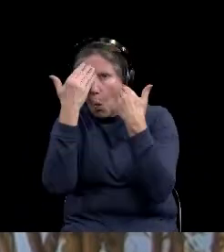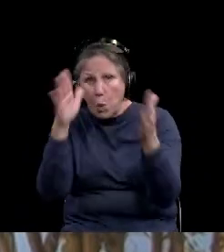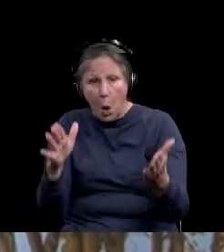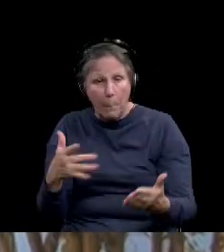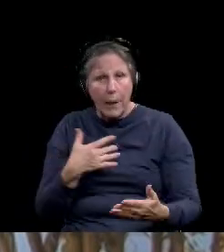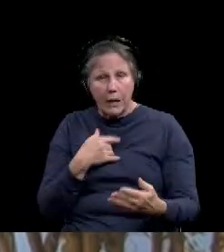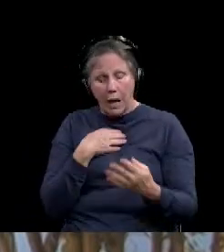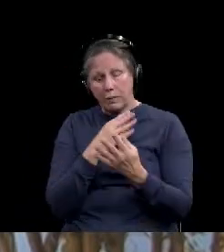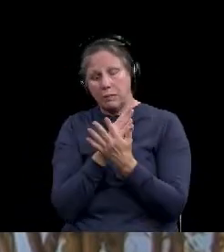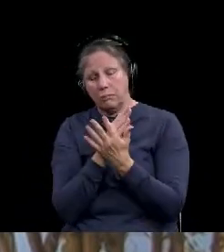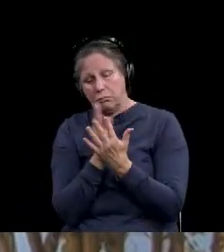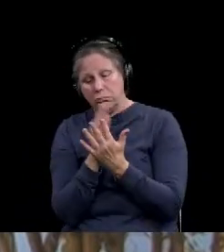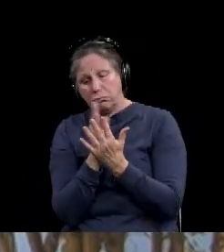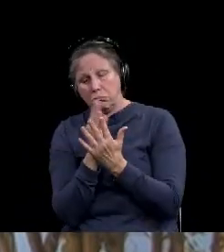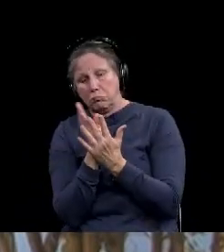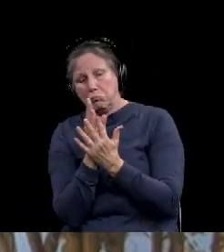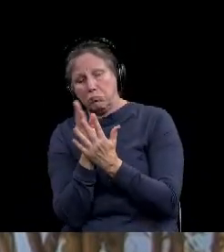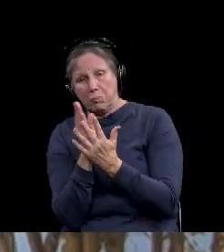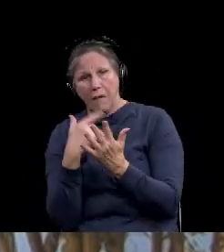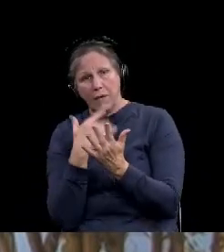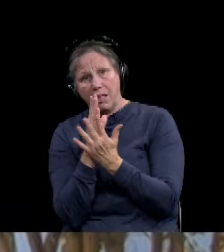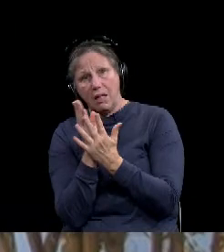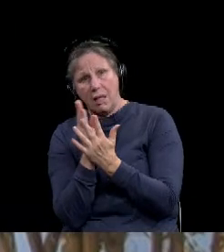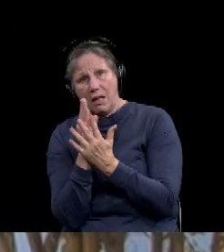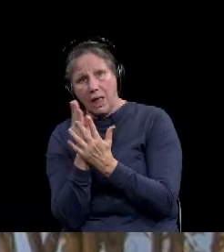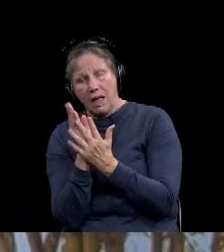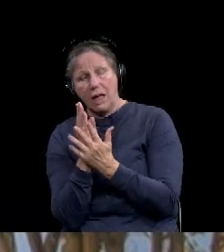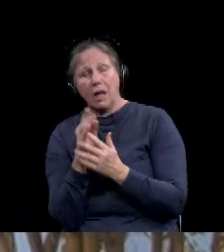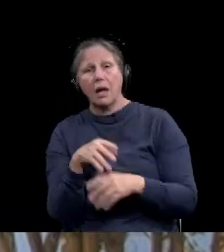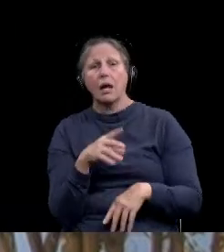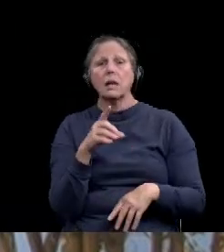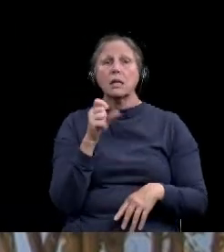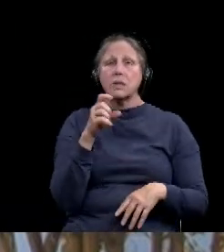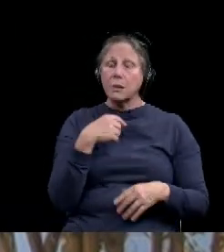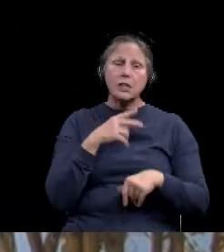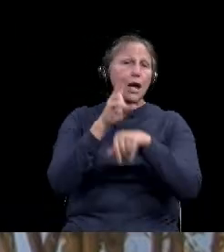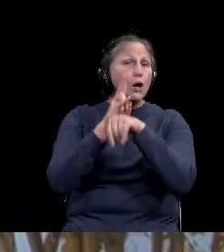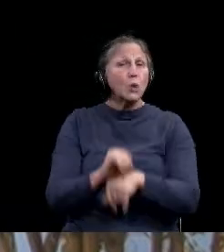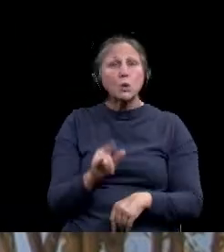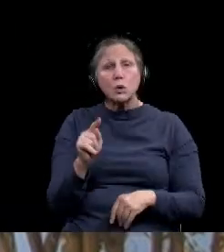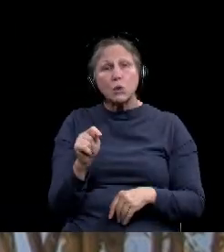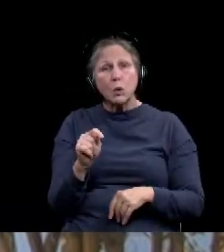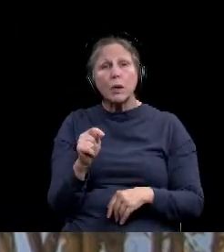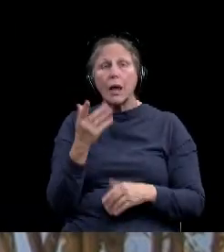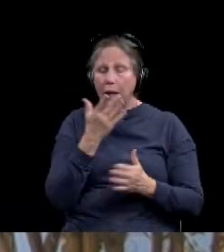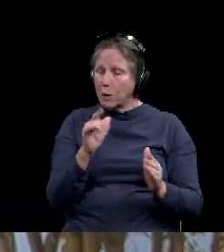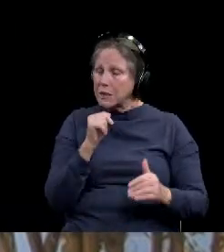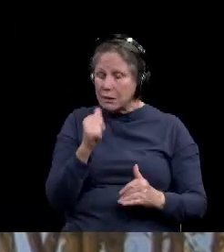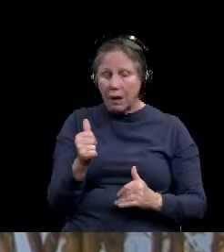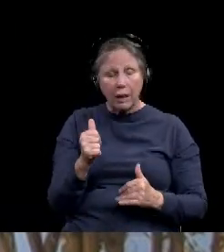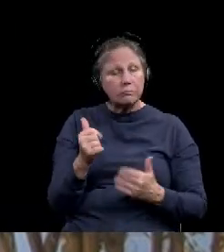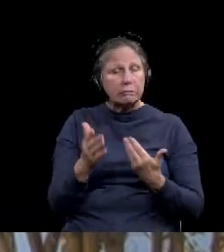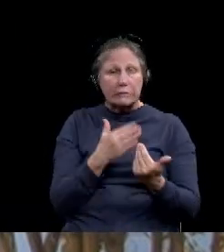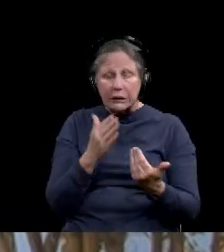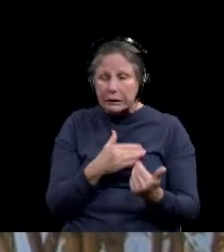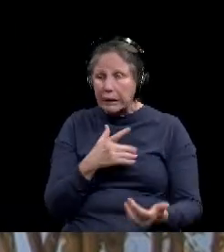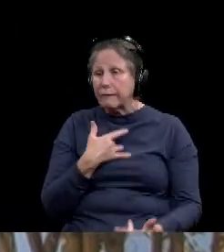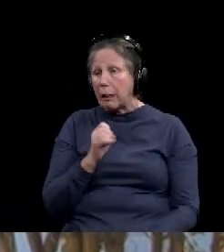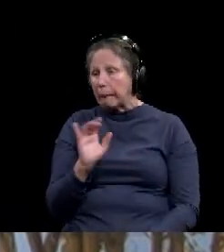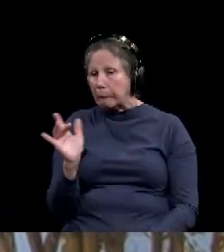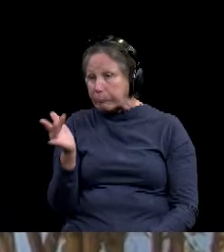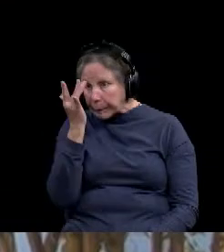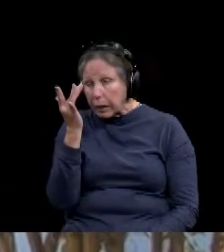we're nowhere near the end and we're just got to get used to it. And we've got to do some things that are inconvenient and maybe uncomfortable